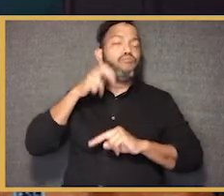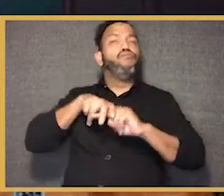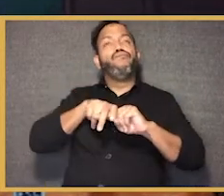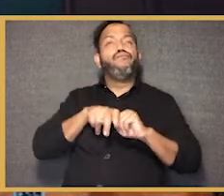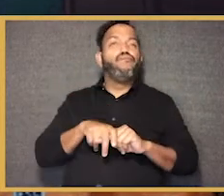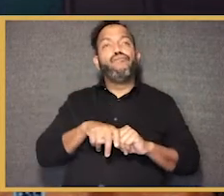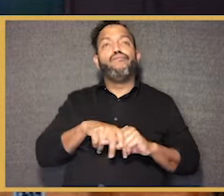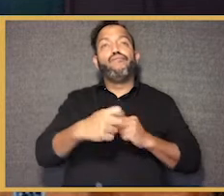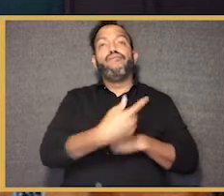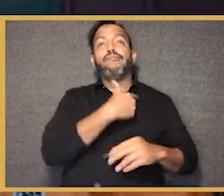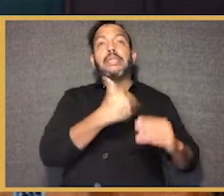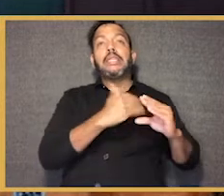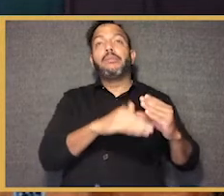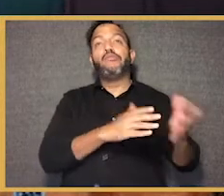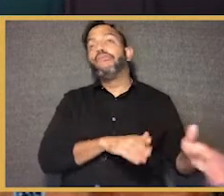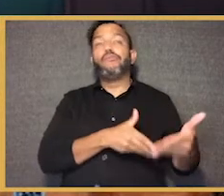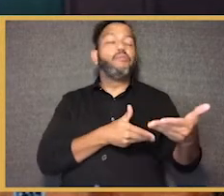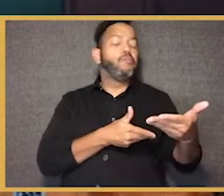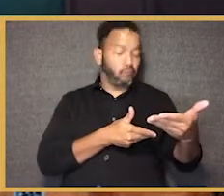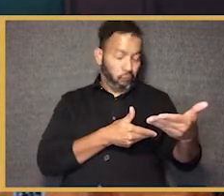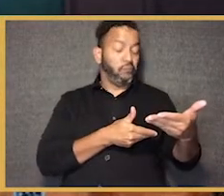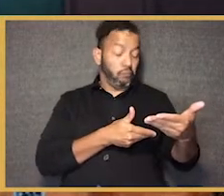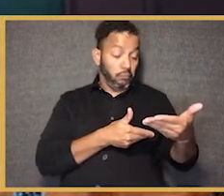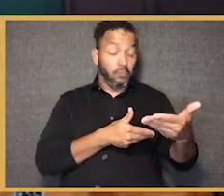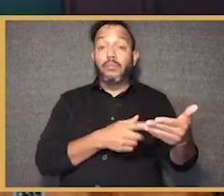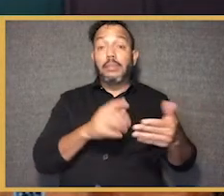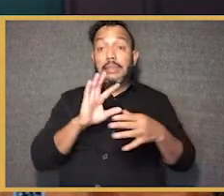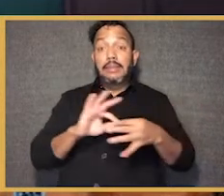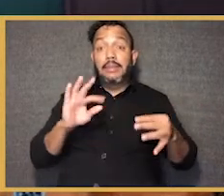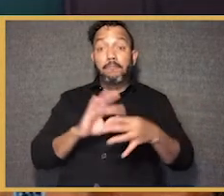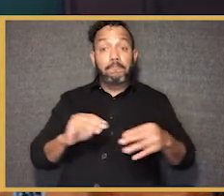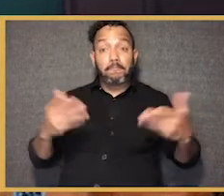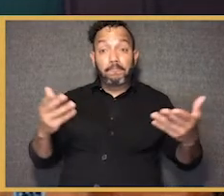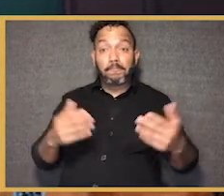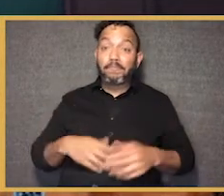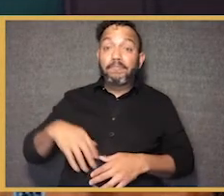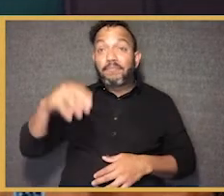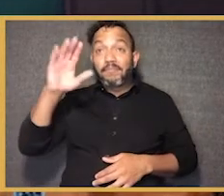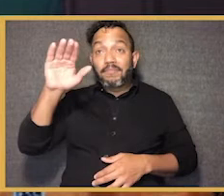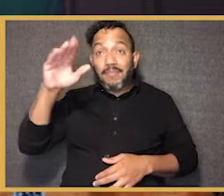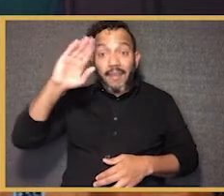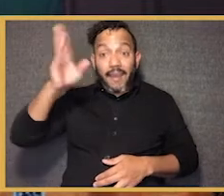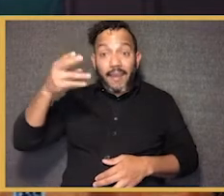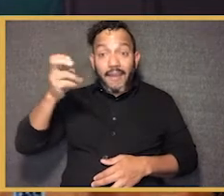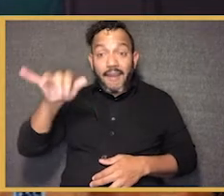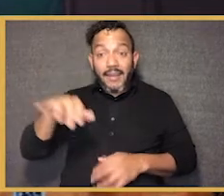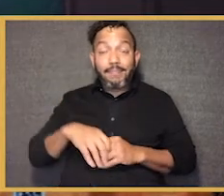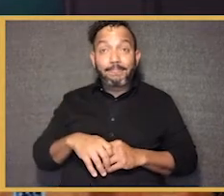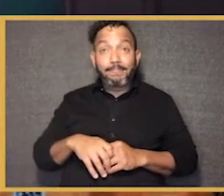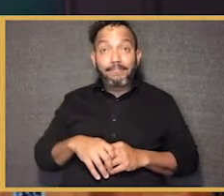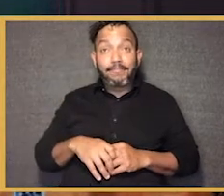I was sitting on the couch with my family and I get this email from her. And it says, hey,